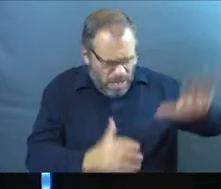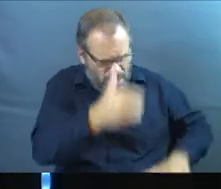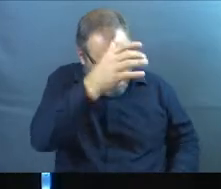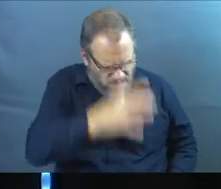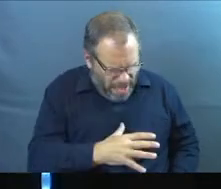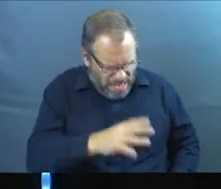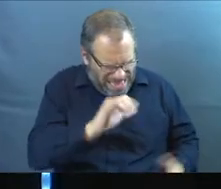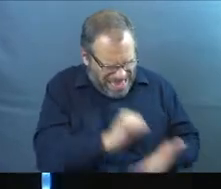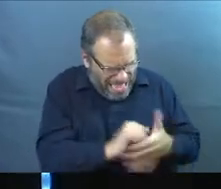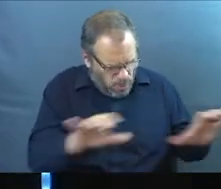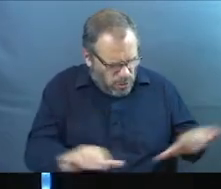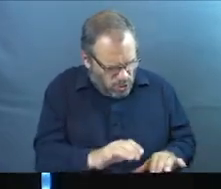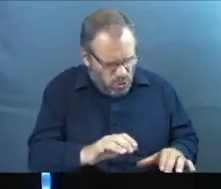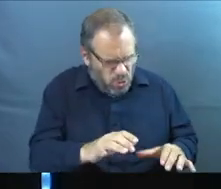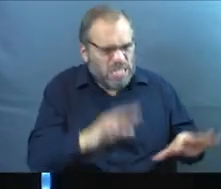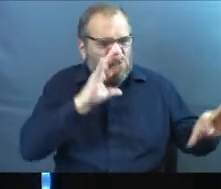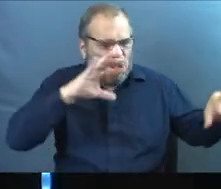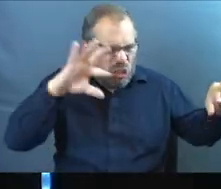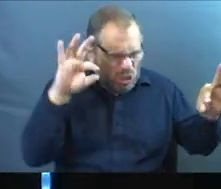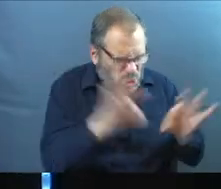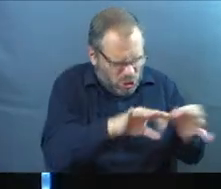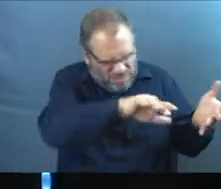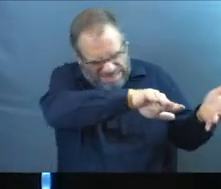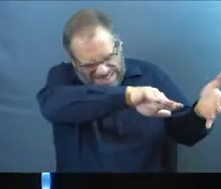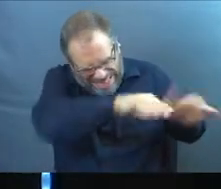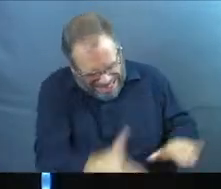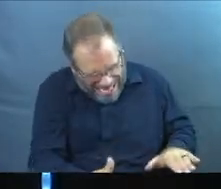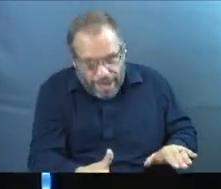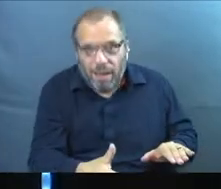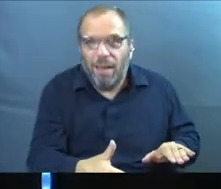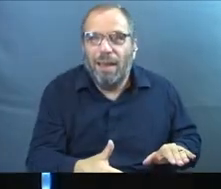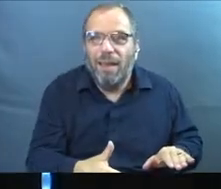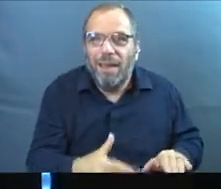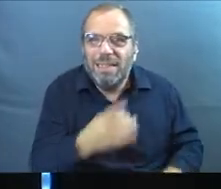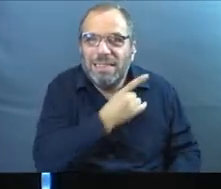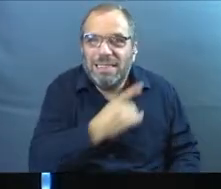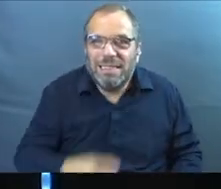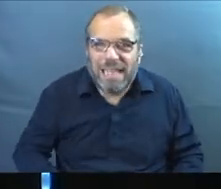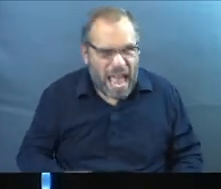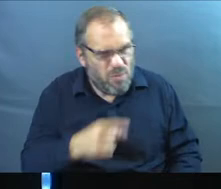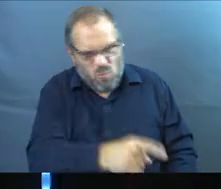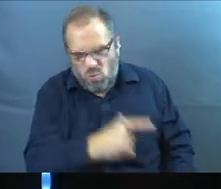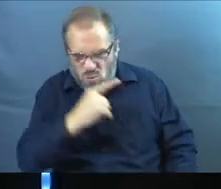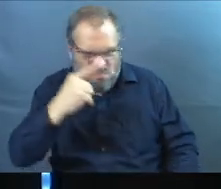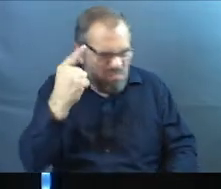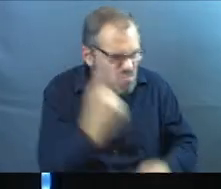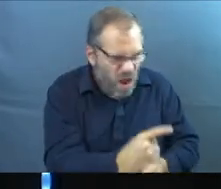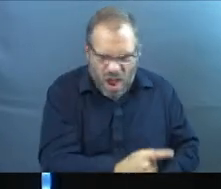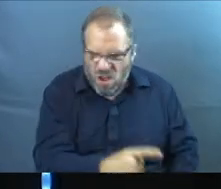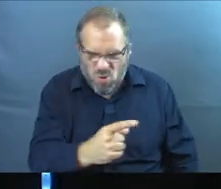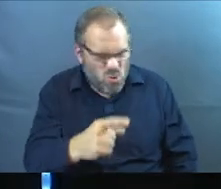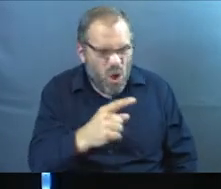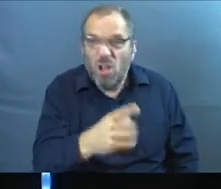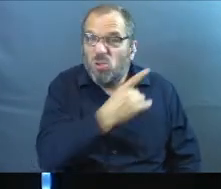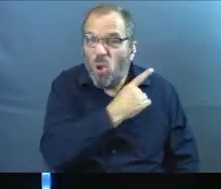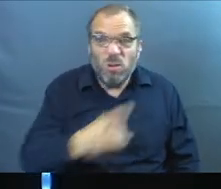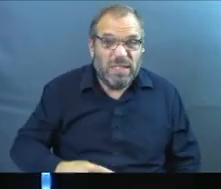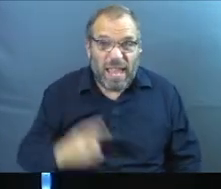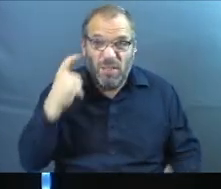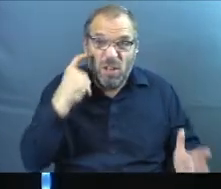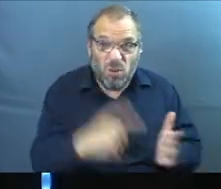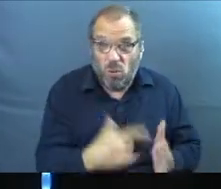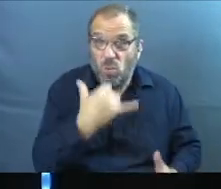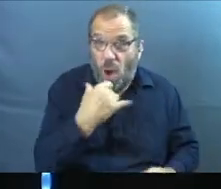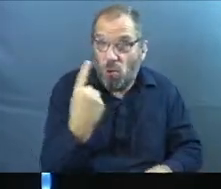any man who would do such a thing deserves to die. So you see from the get-go, David's like, this is not cool. So you know David can